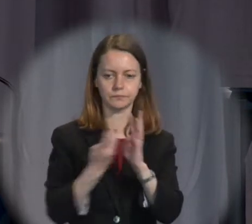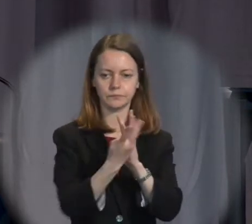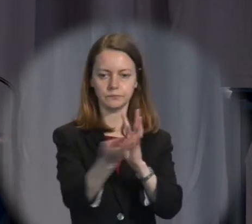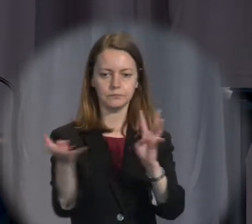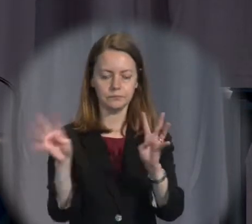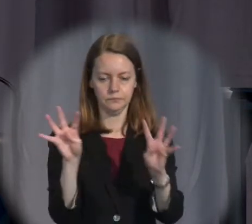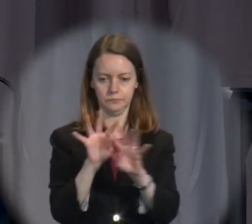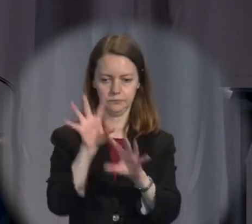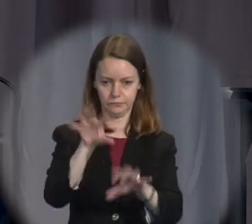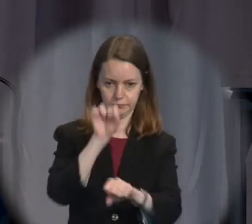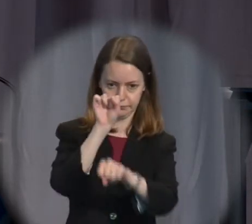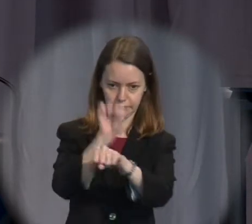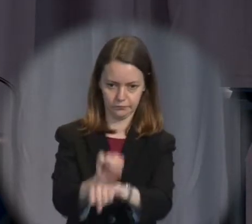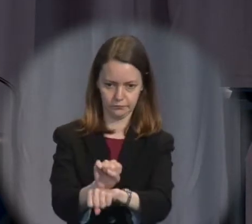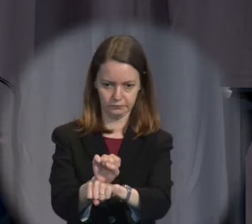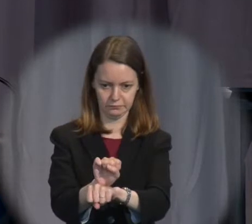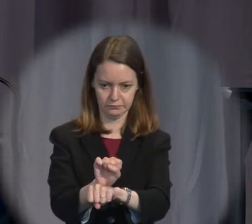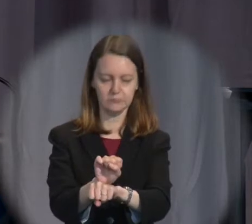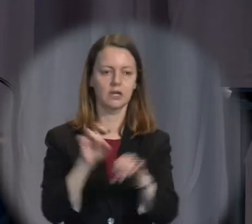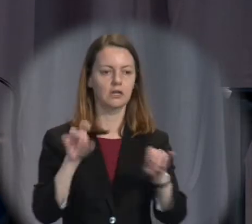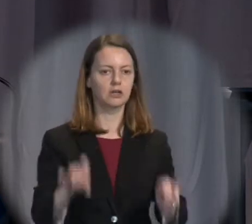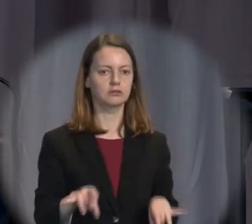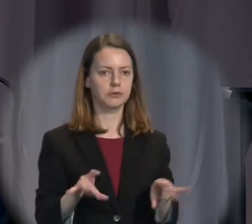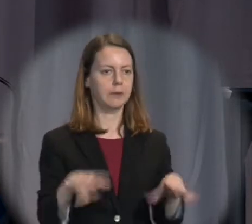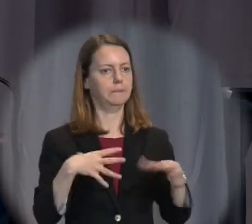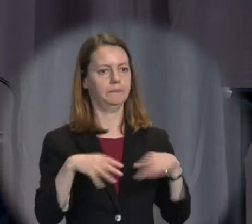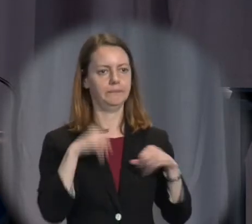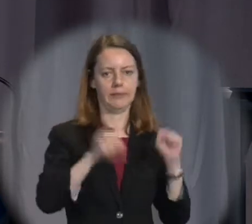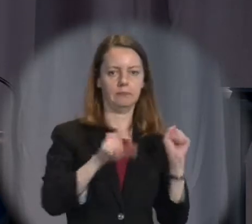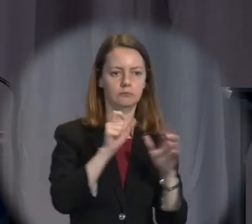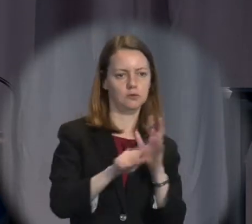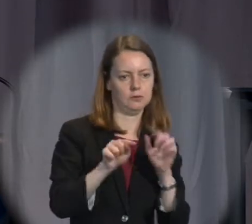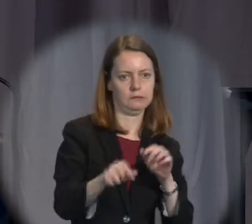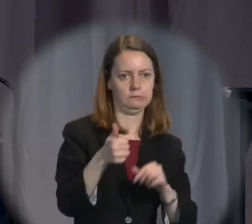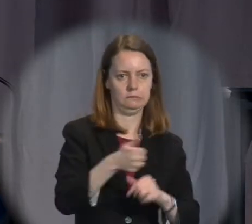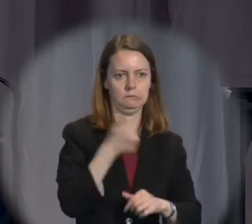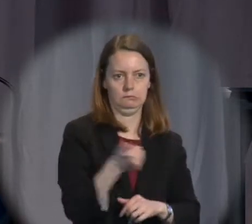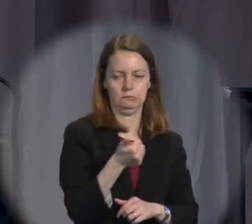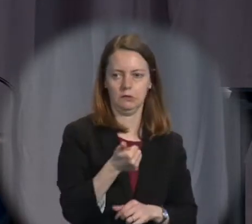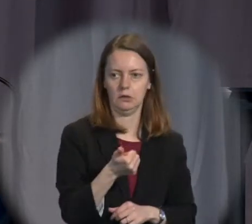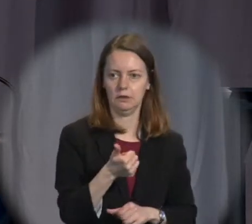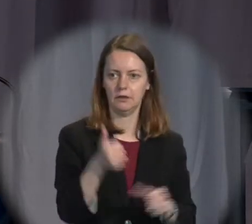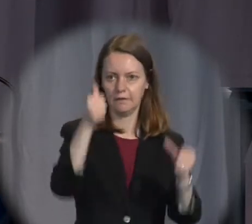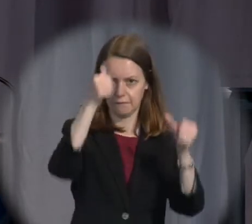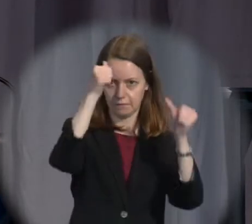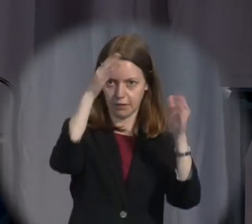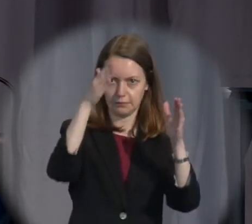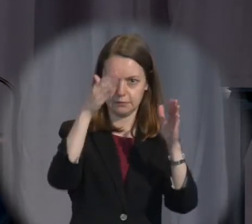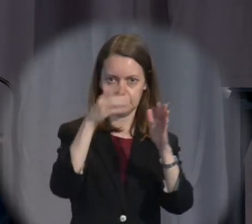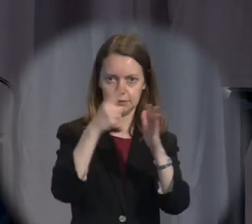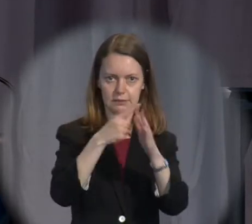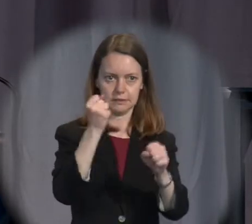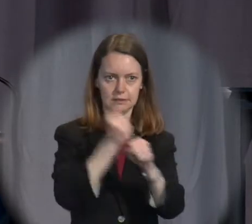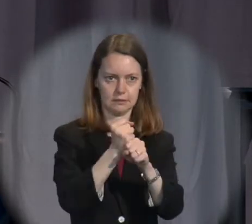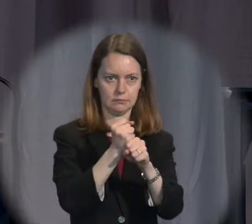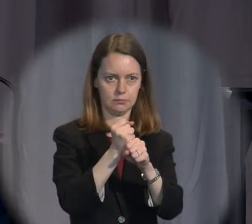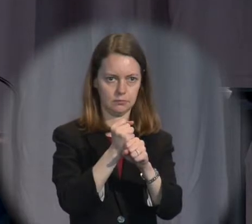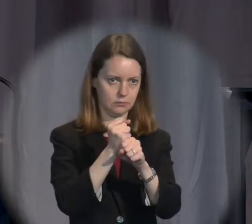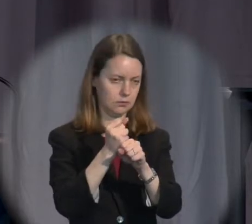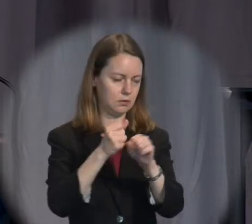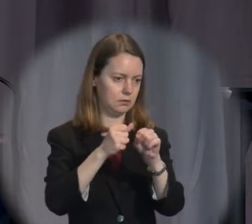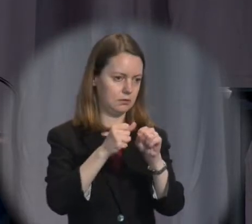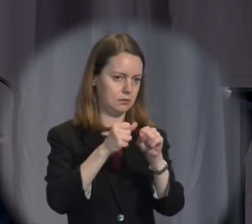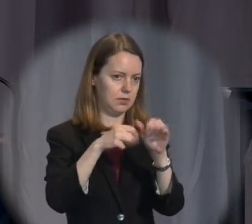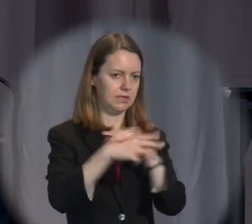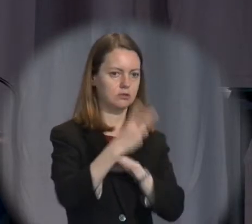discretion has been adopted in Australia with distressing results. The notorious example being the Al-Khattab decision by the High Court in